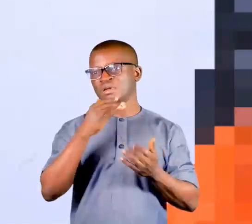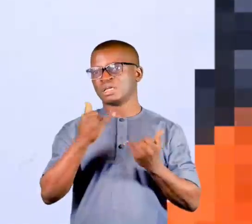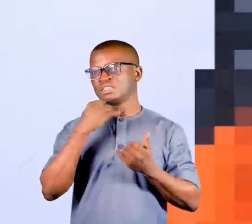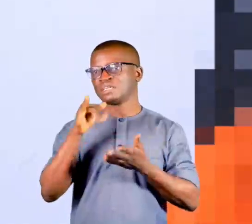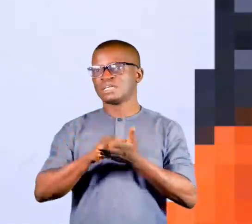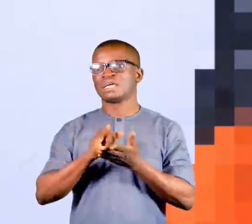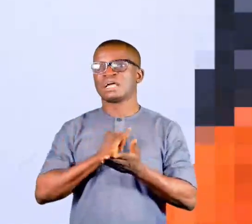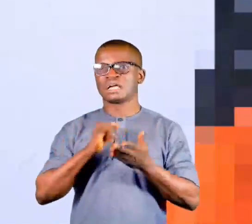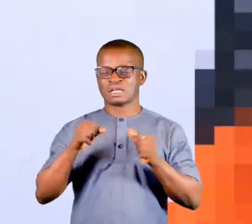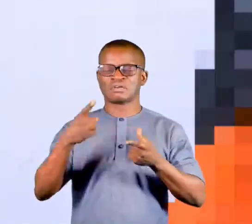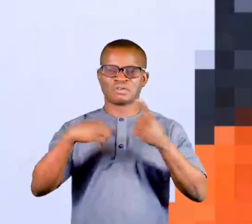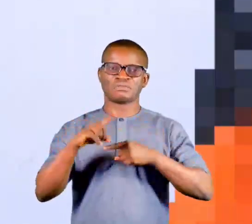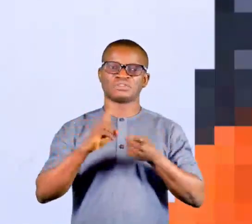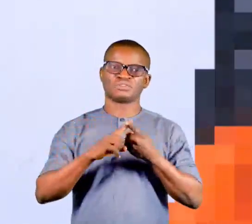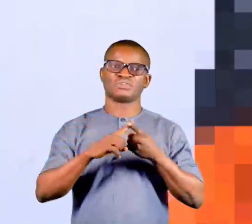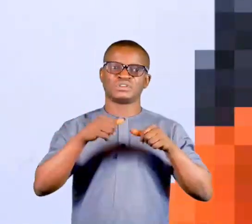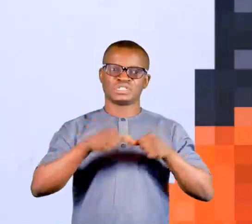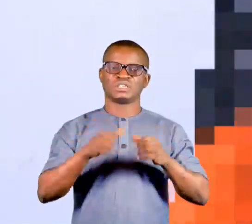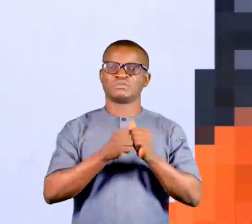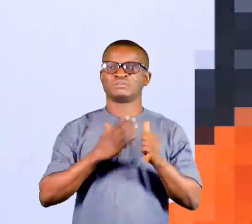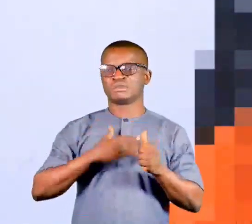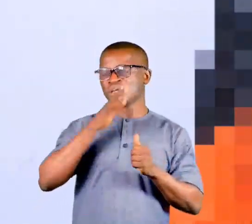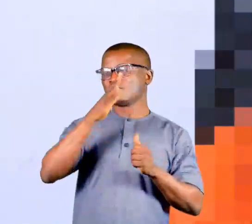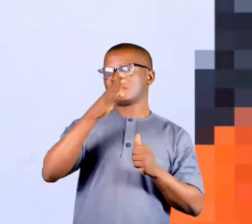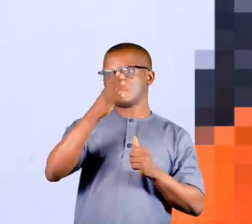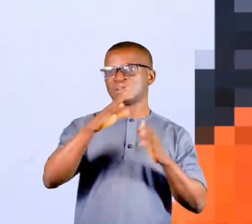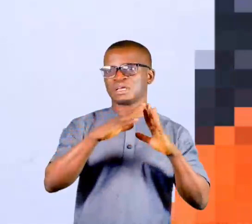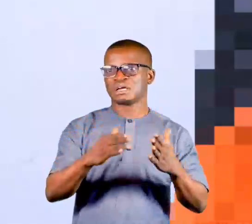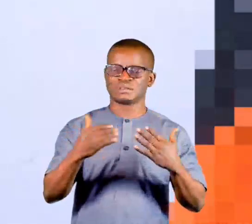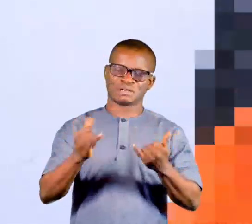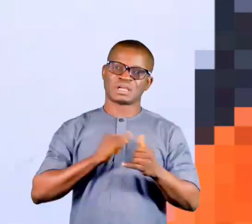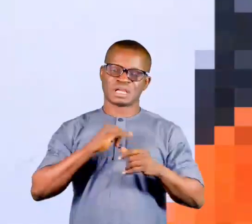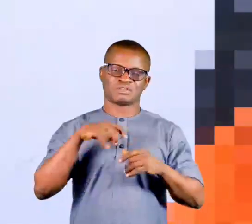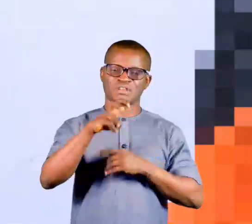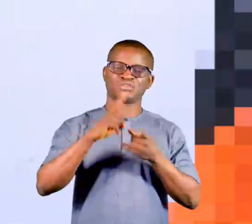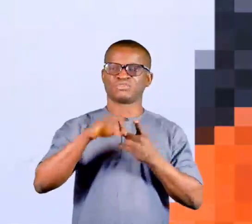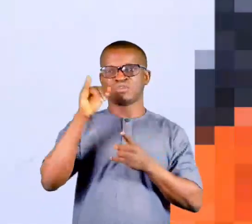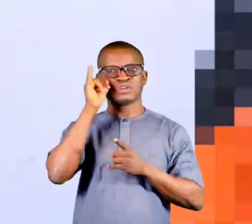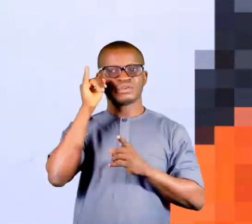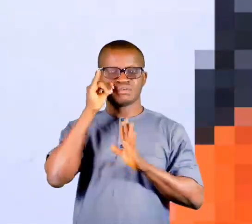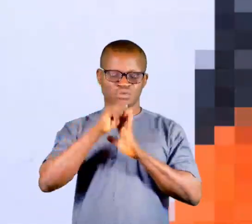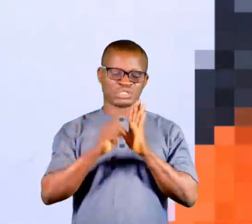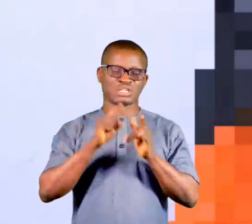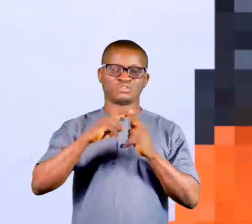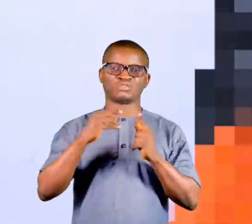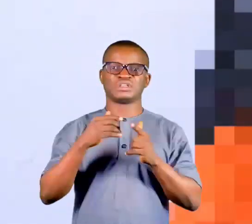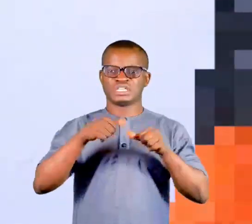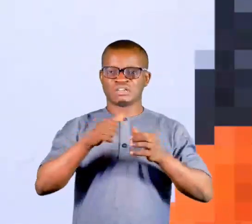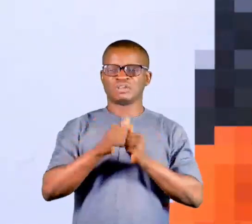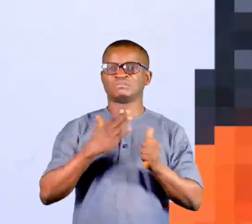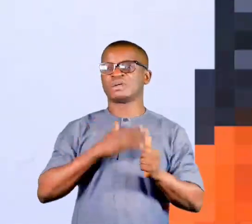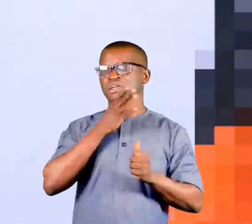My mom now said that I should come and stay on my grandmother's side. So I went to Imo State to stay with my